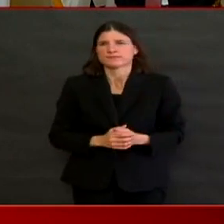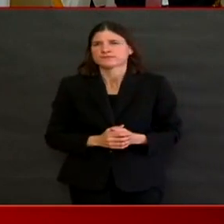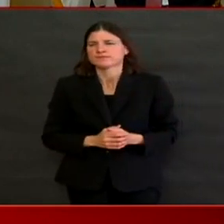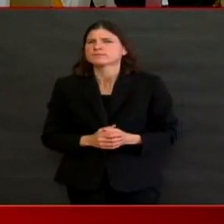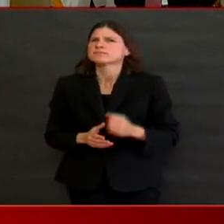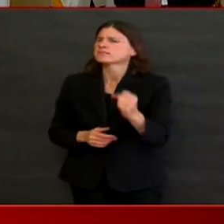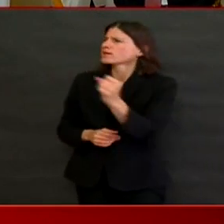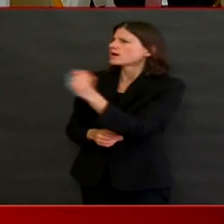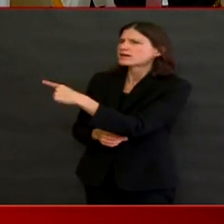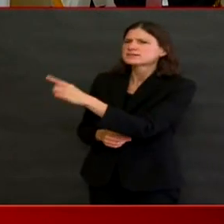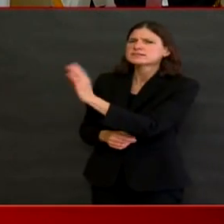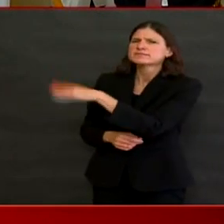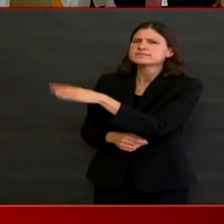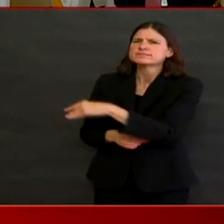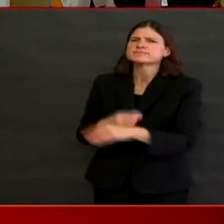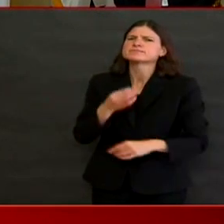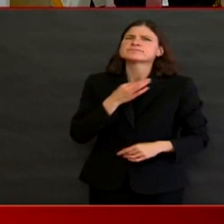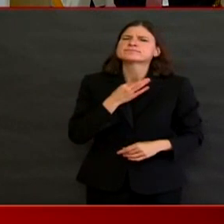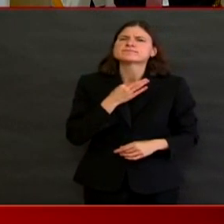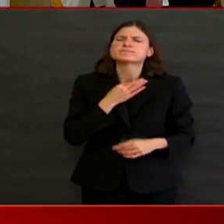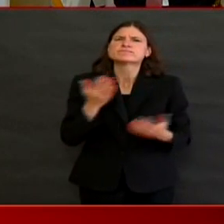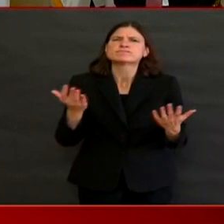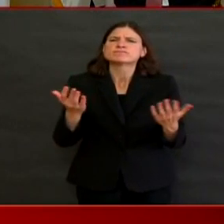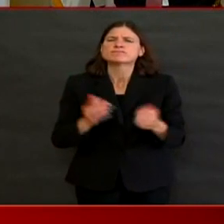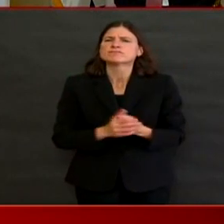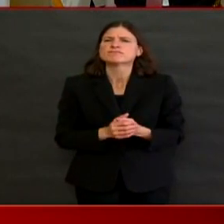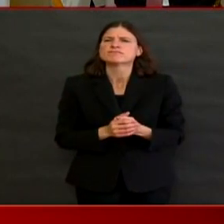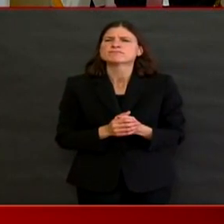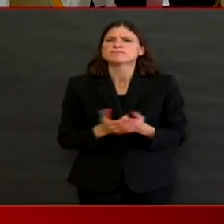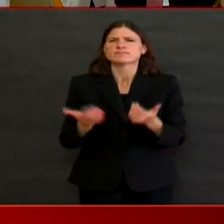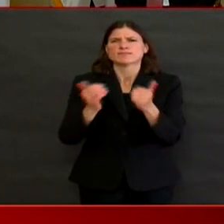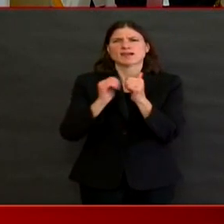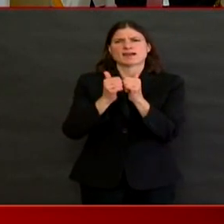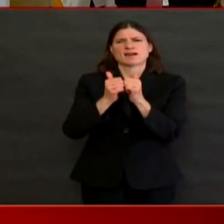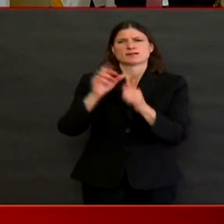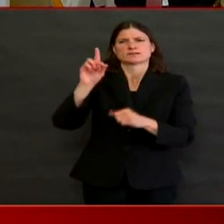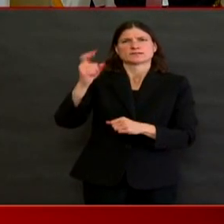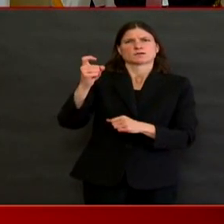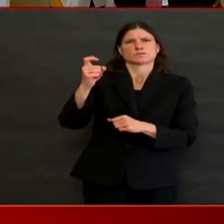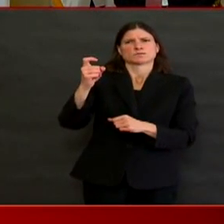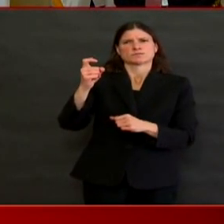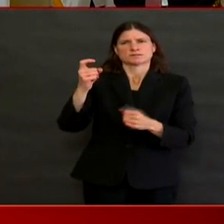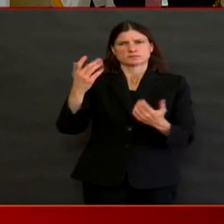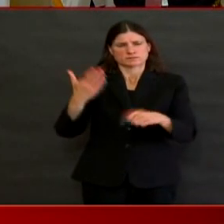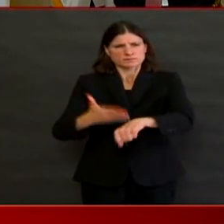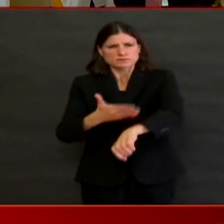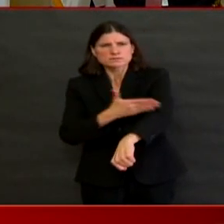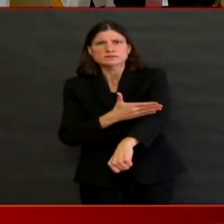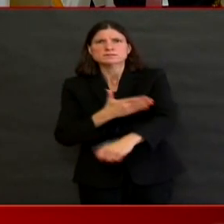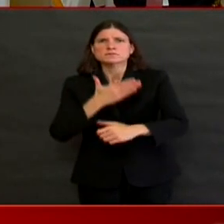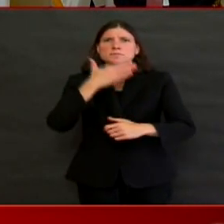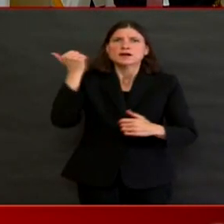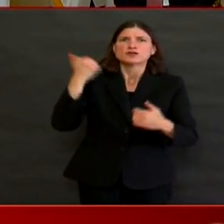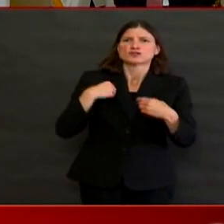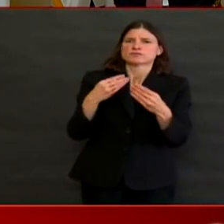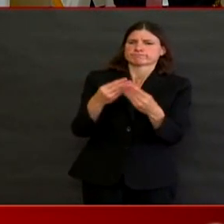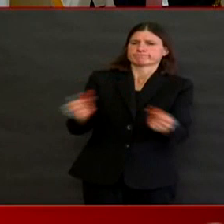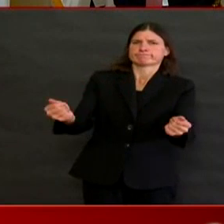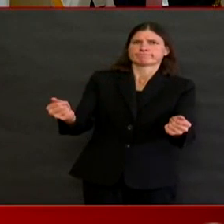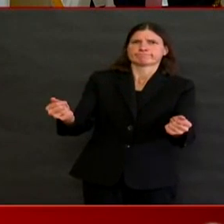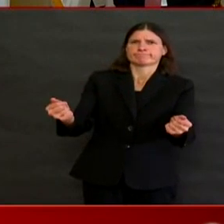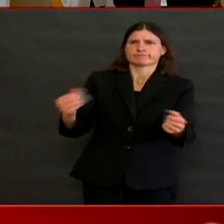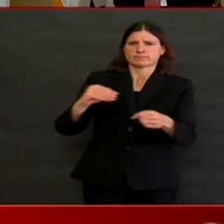criteria must be met to diagnose recovery, for example, two negative tests, and is someone who's recovered without testing